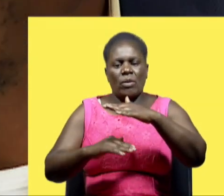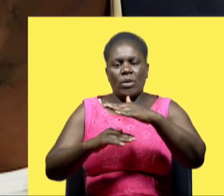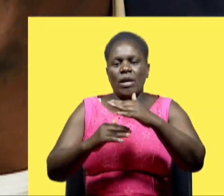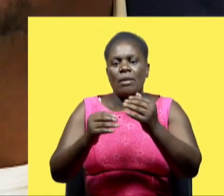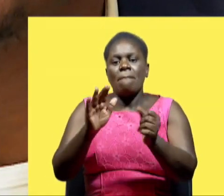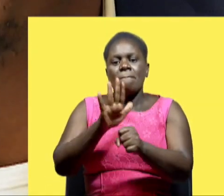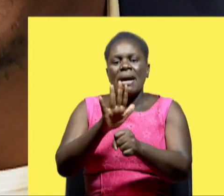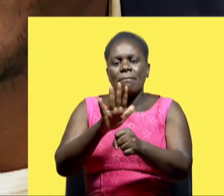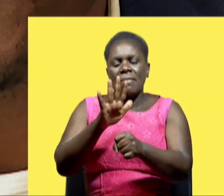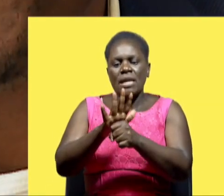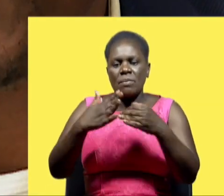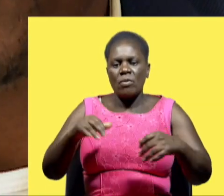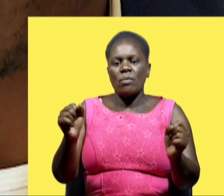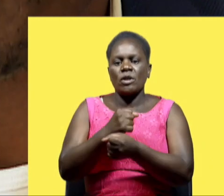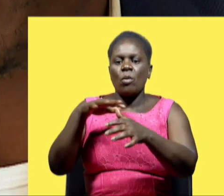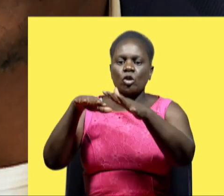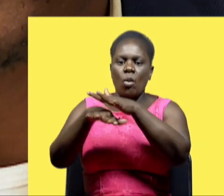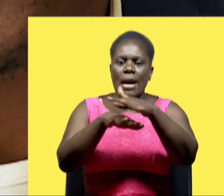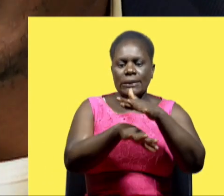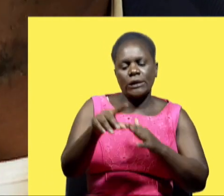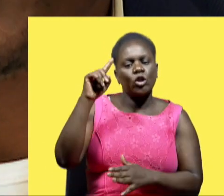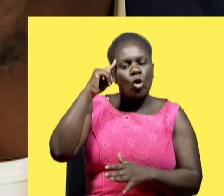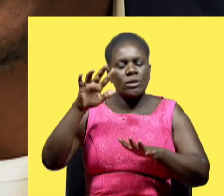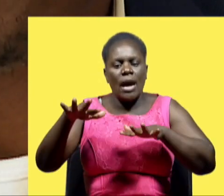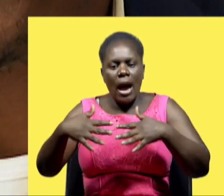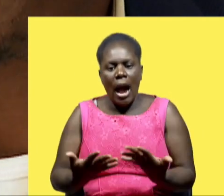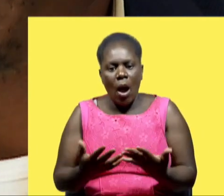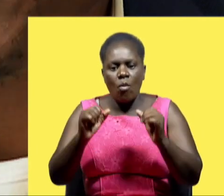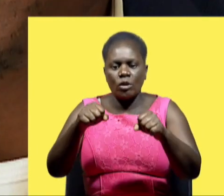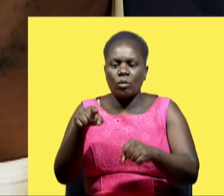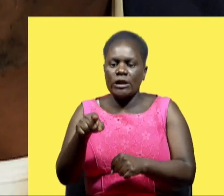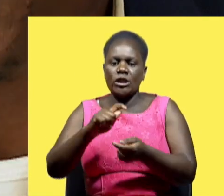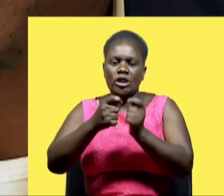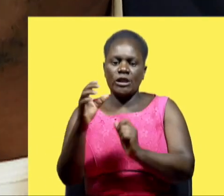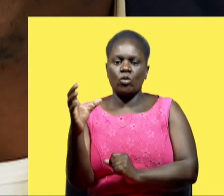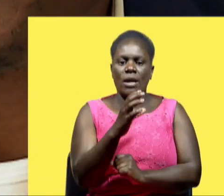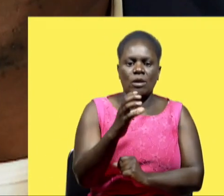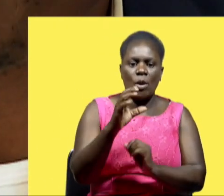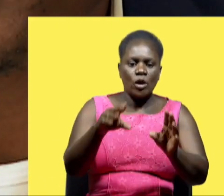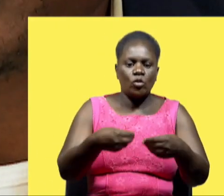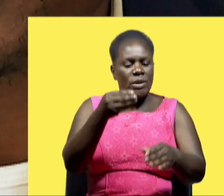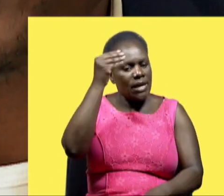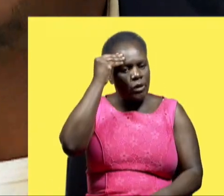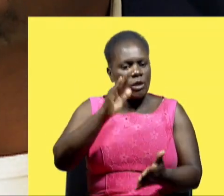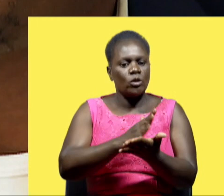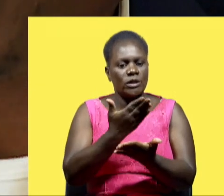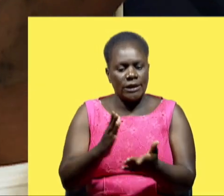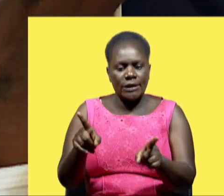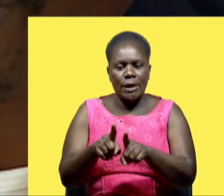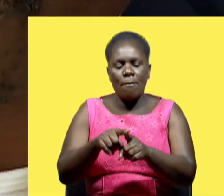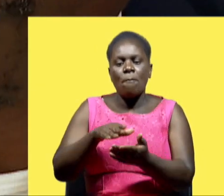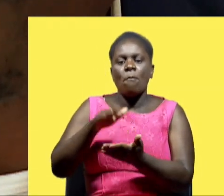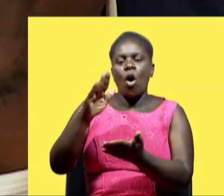the reach of the majority where they are so we thought how can we now customize this bring it to the education sector and even